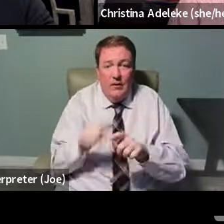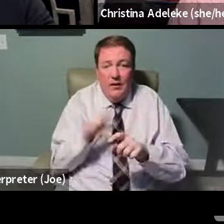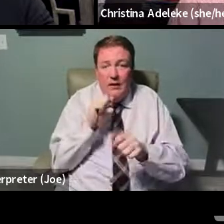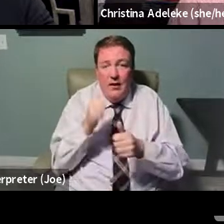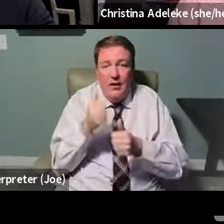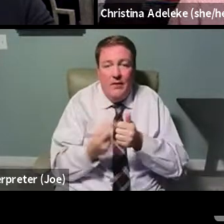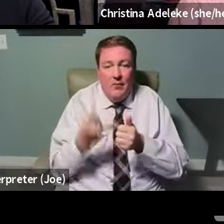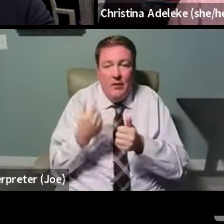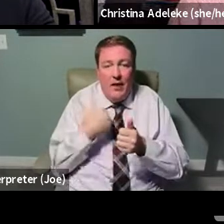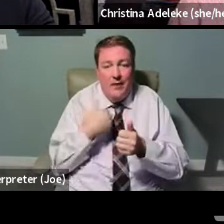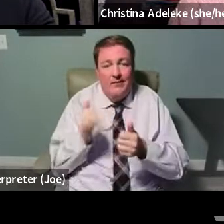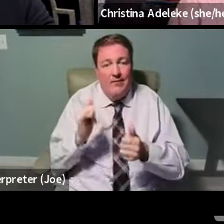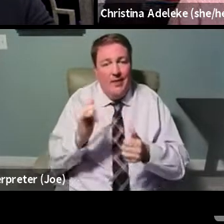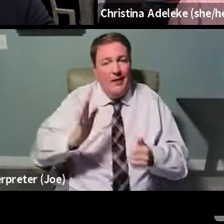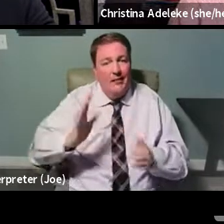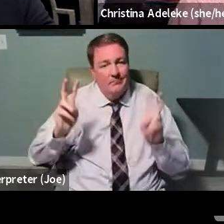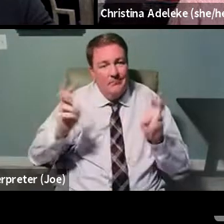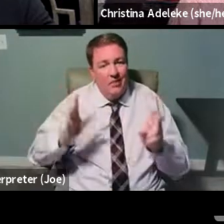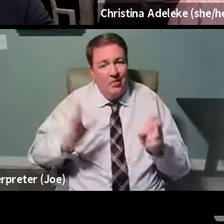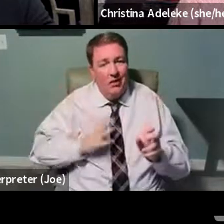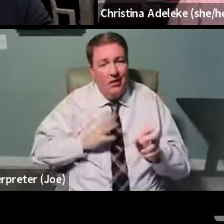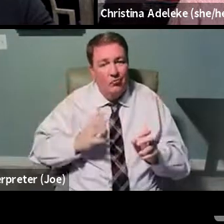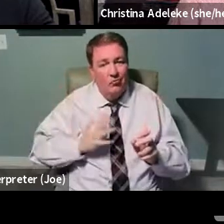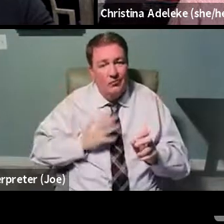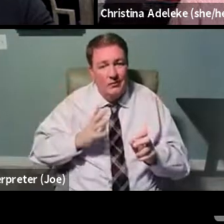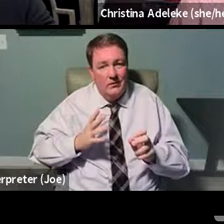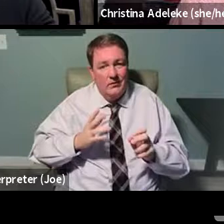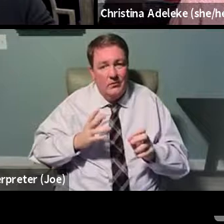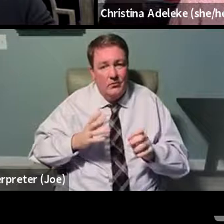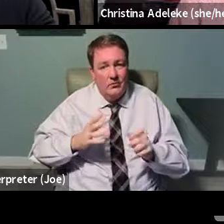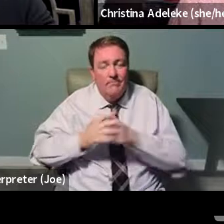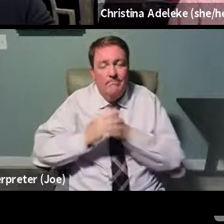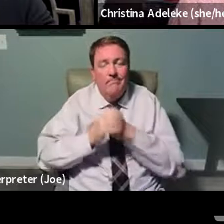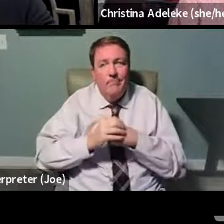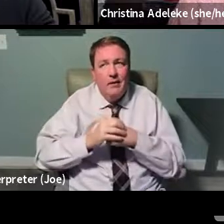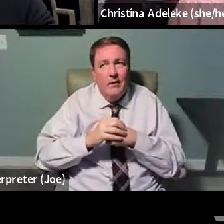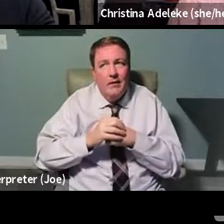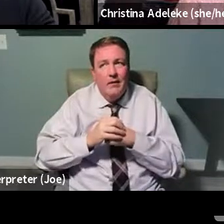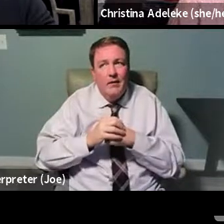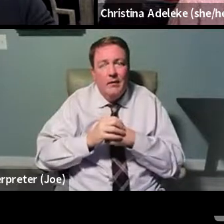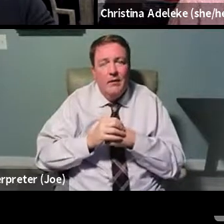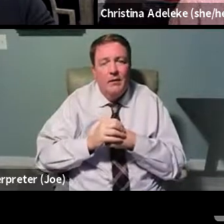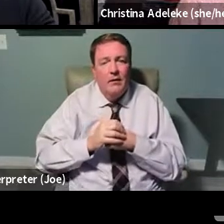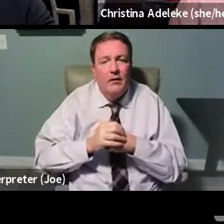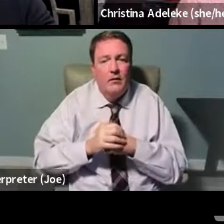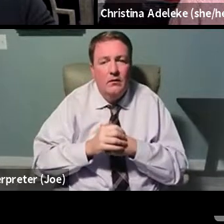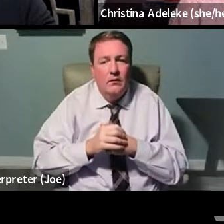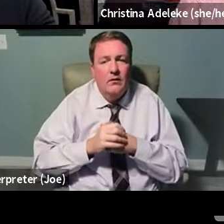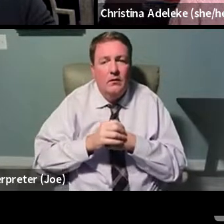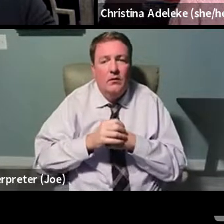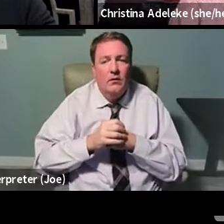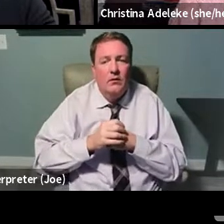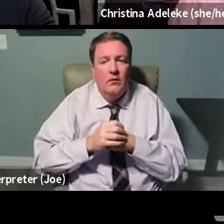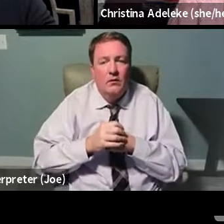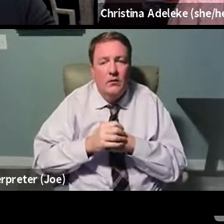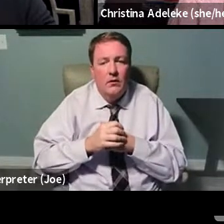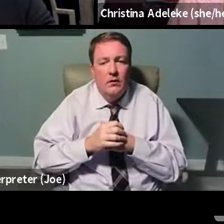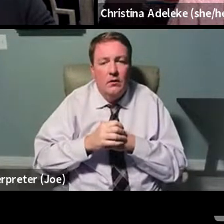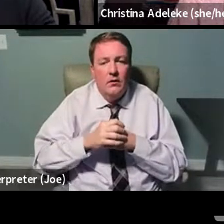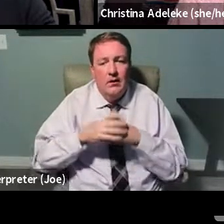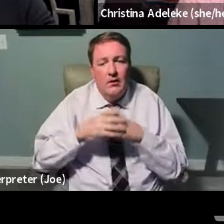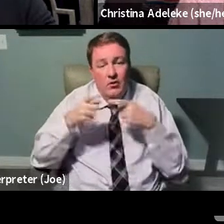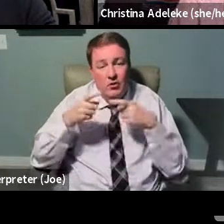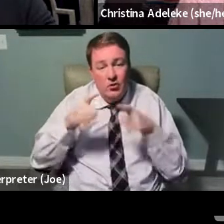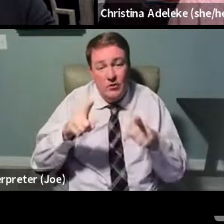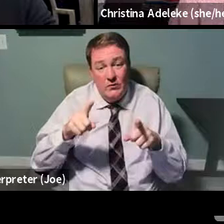luxury, right, to select the doctors that you will have. I think that it has to be a way in which, you know, even through all these